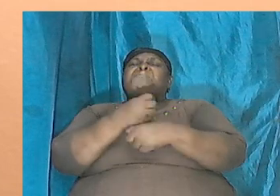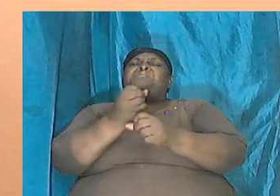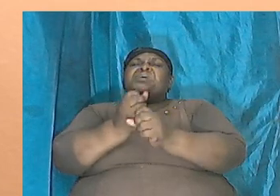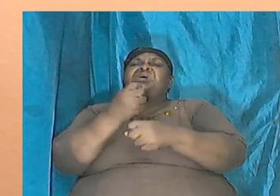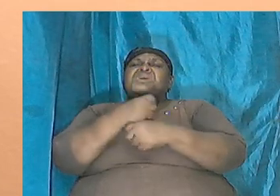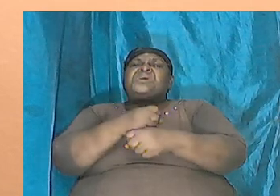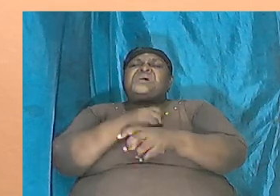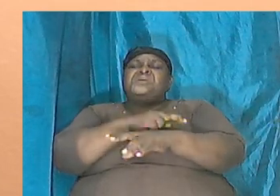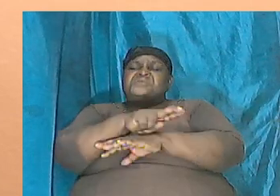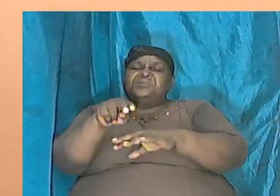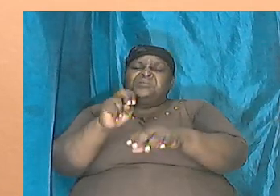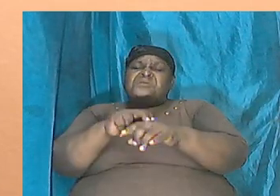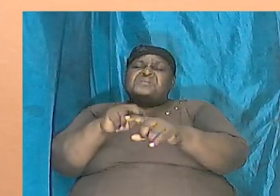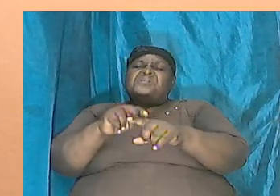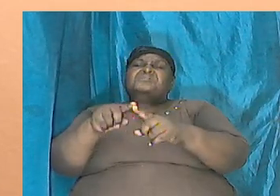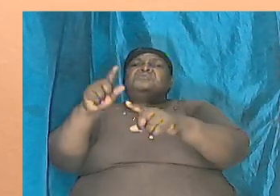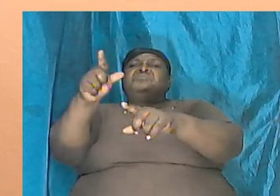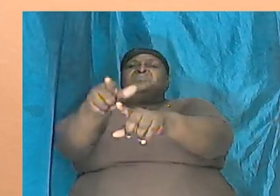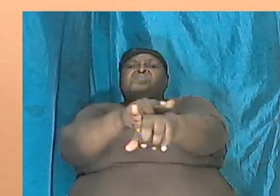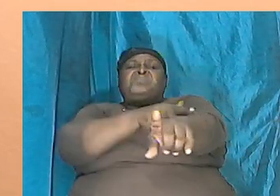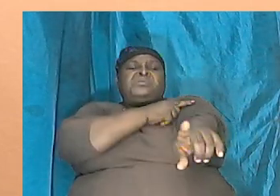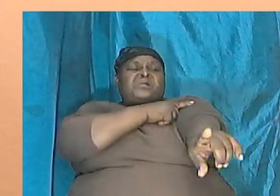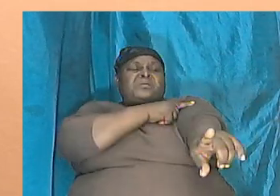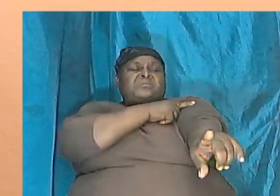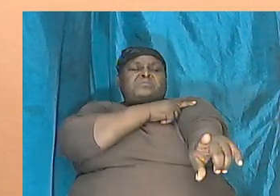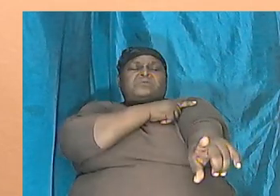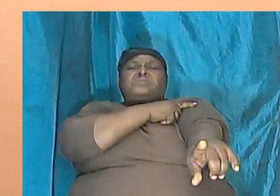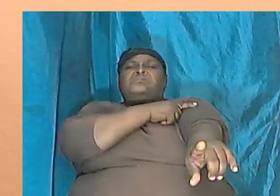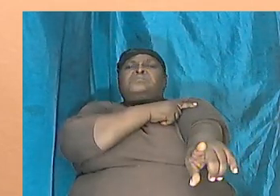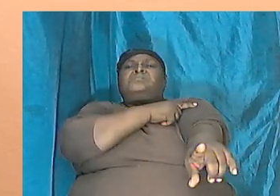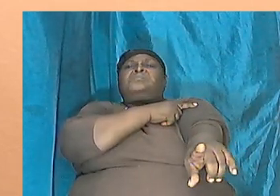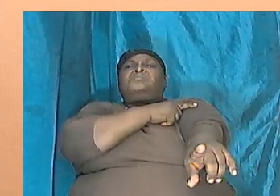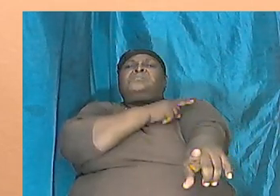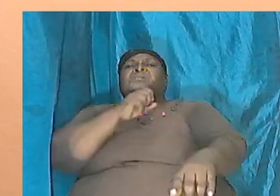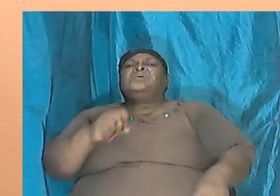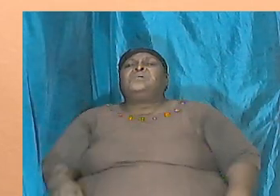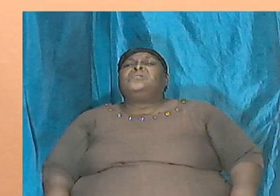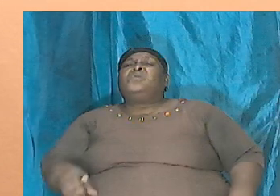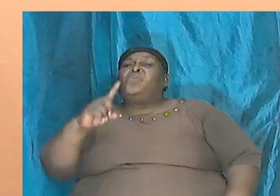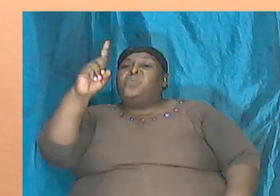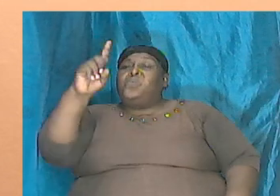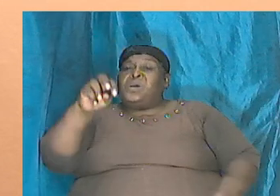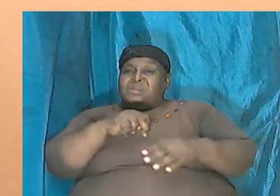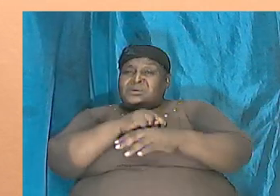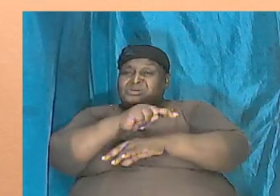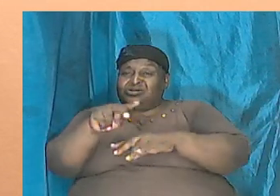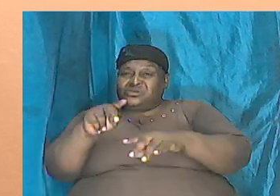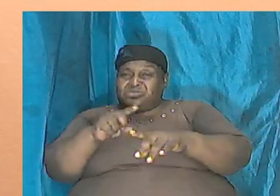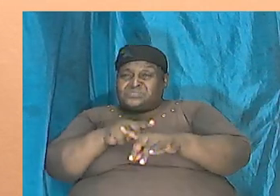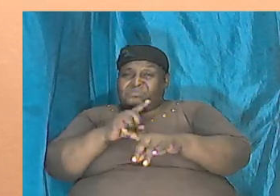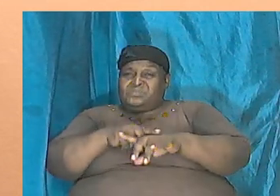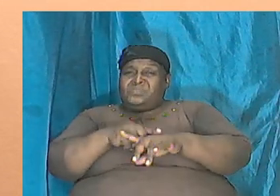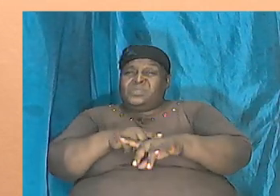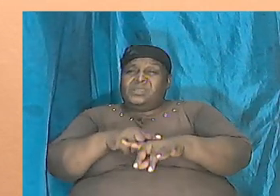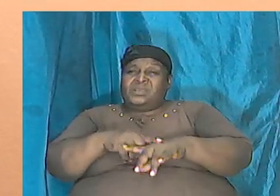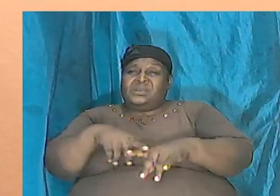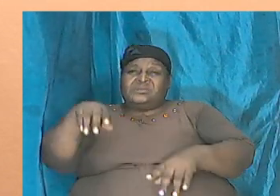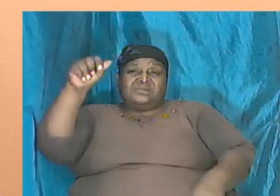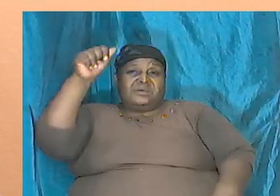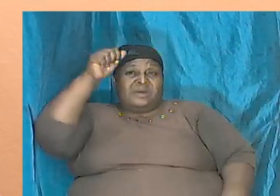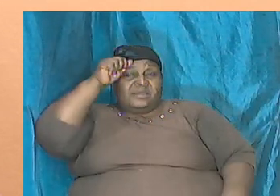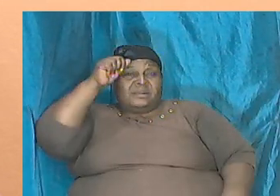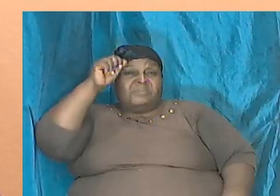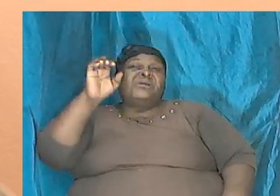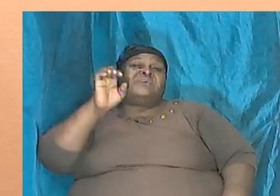race to be black in fact there is only one race and that is Adam's